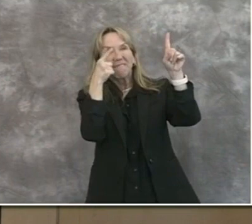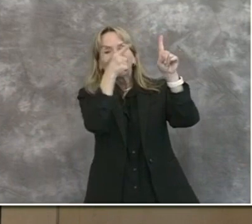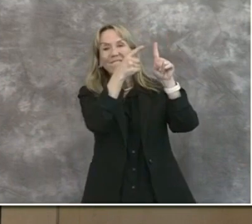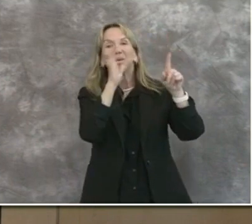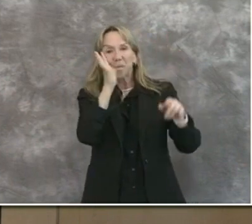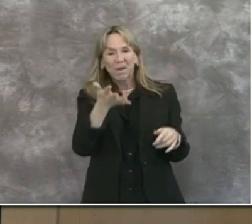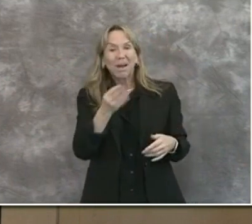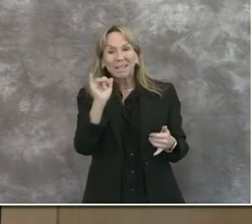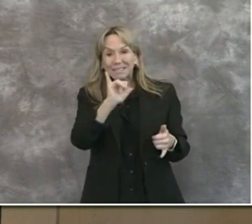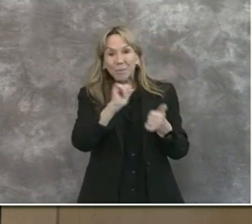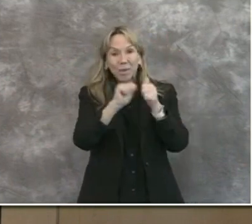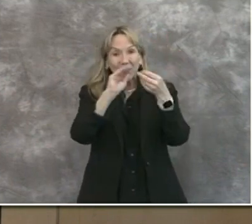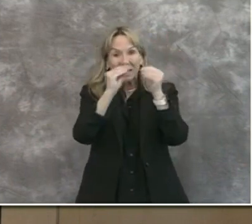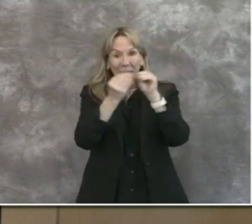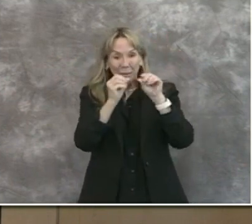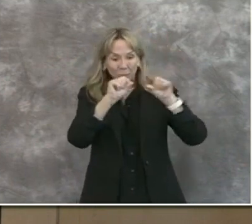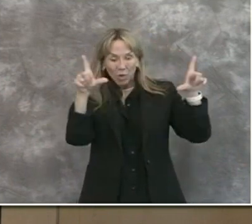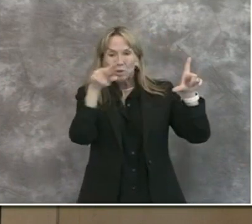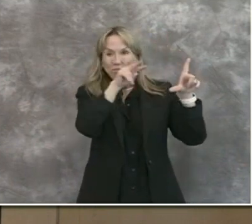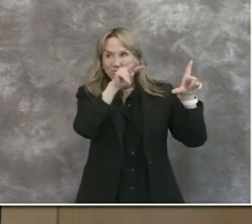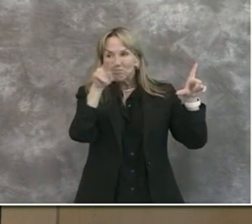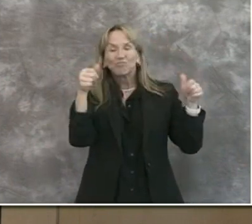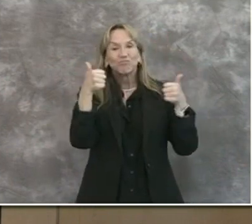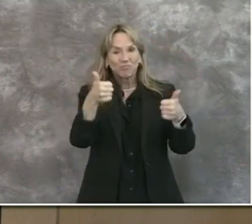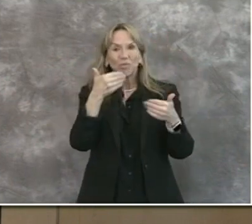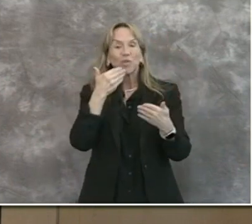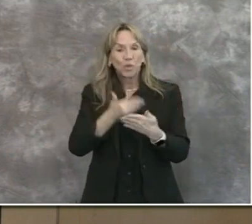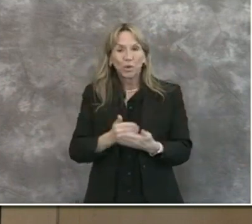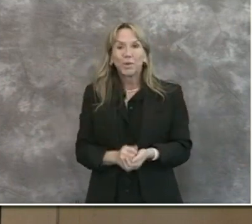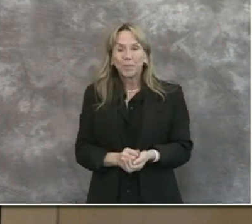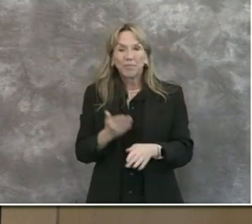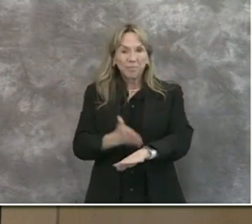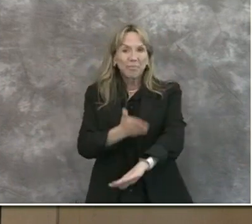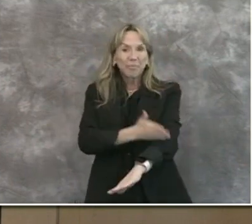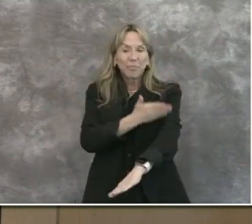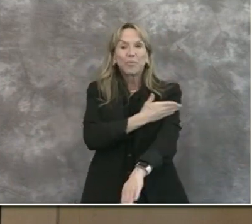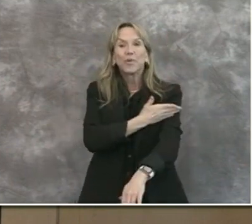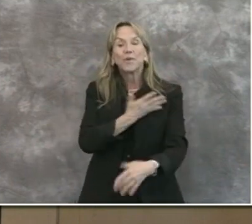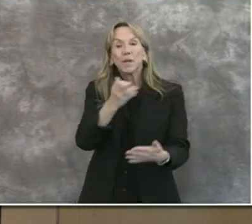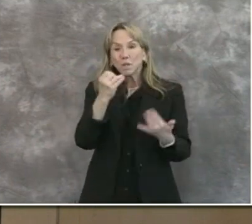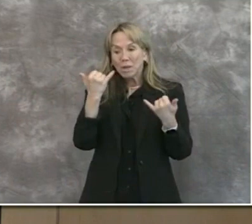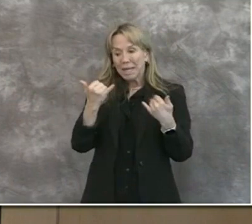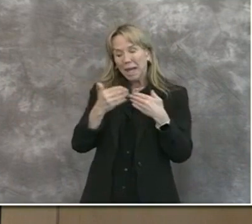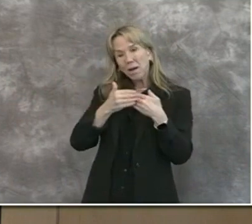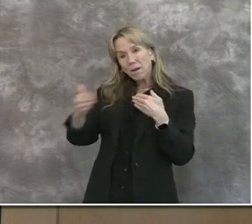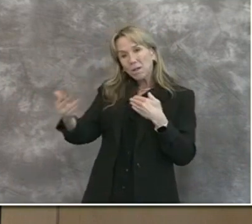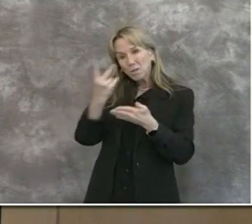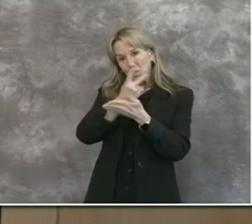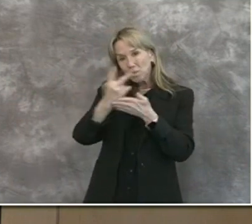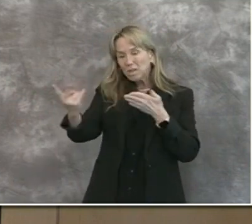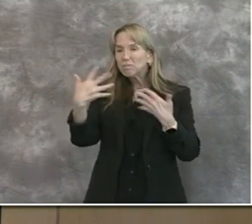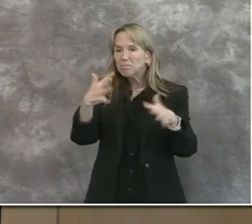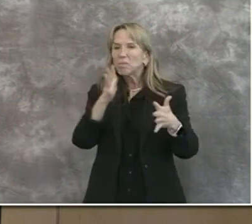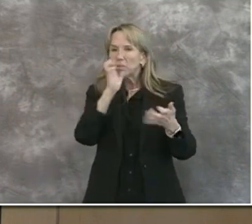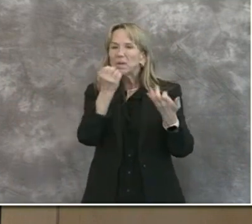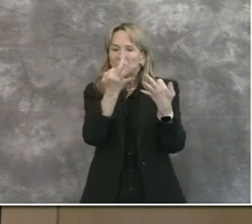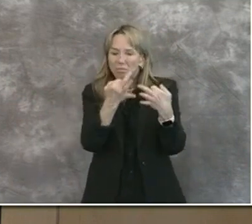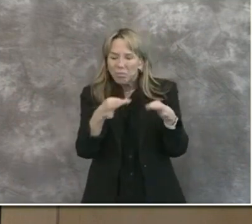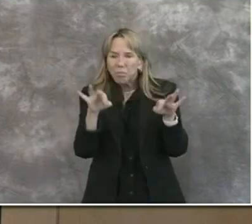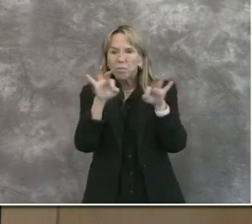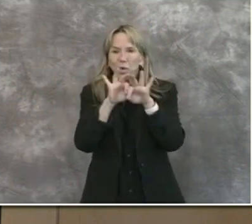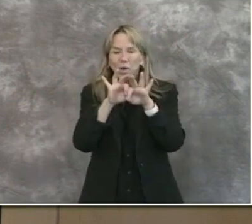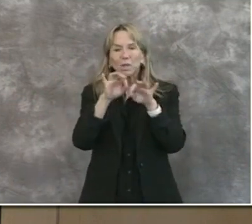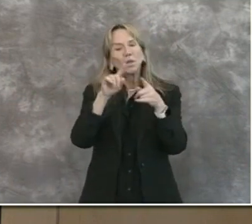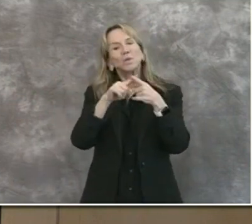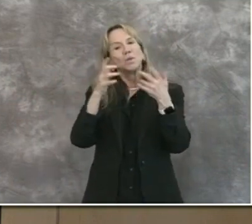our metrics. The weeks ahead are going to be very critical in maintaining our progress to slow